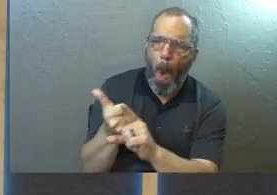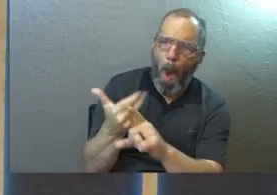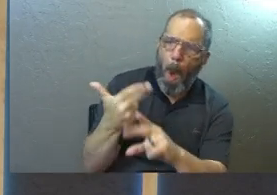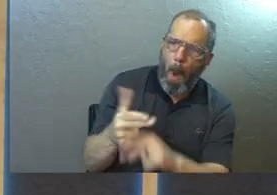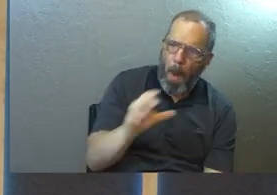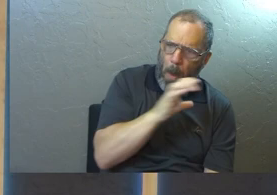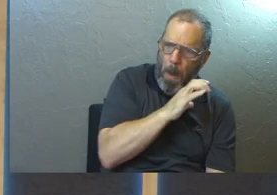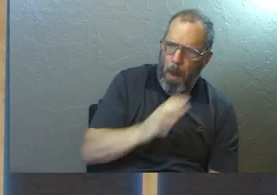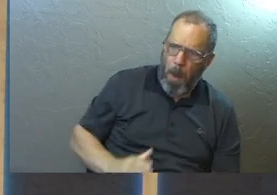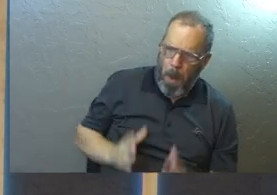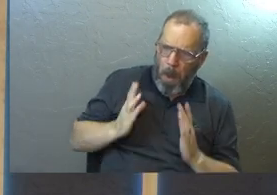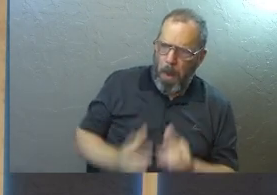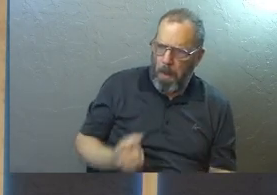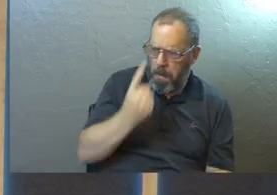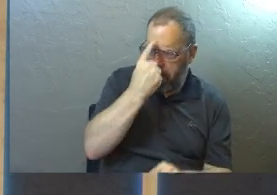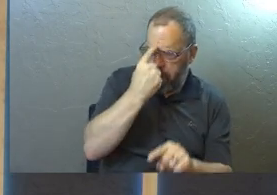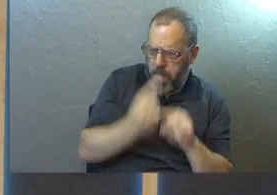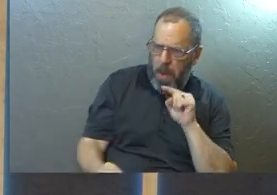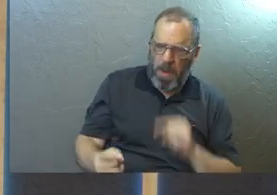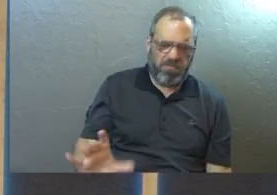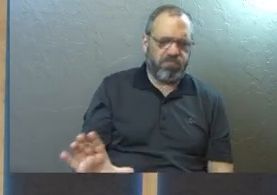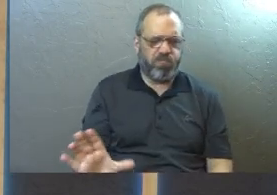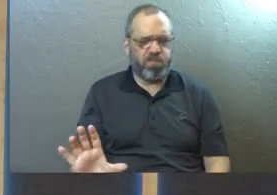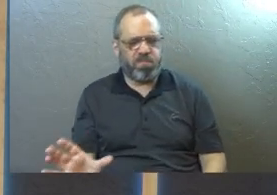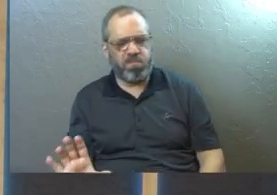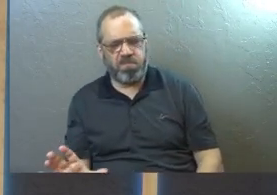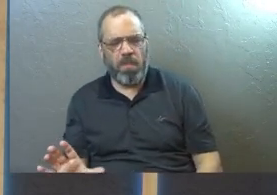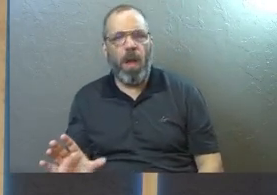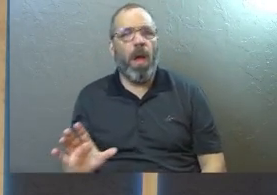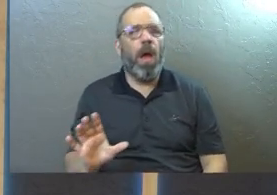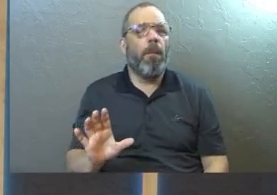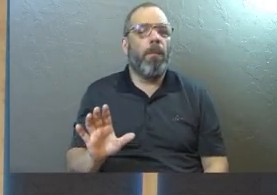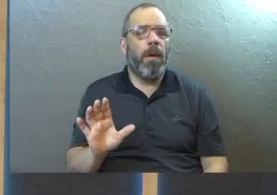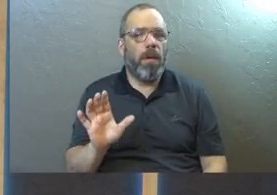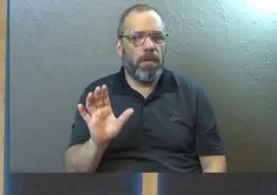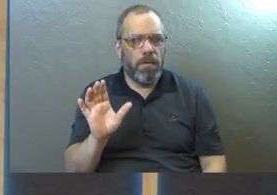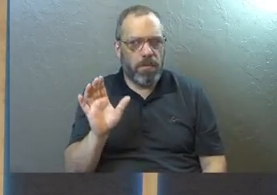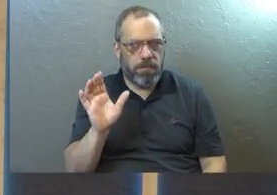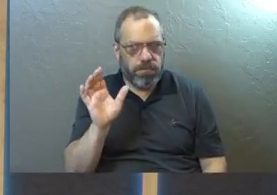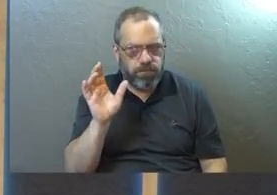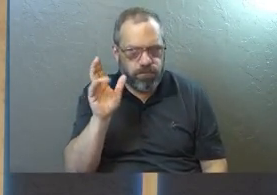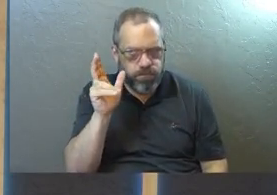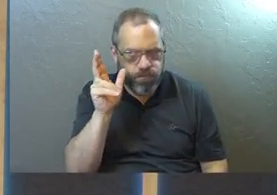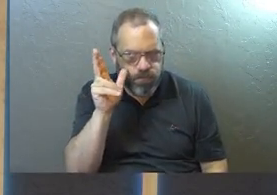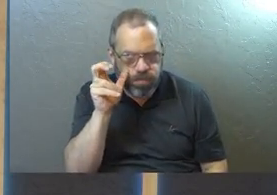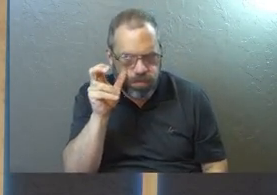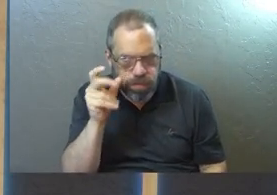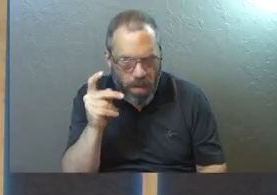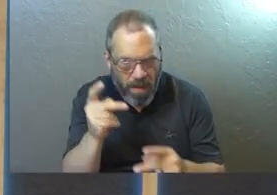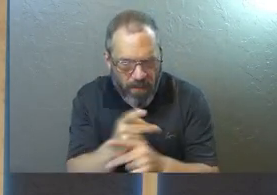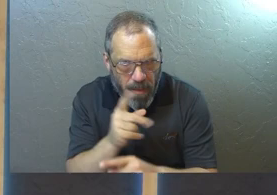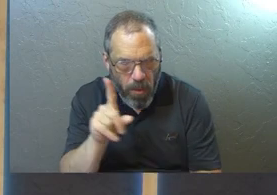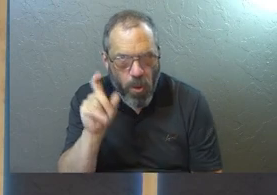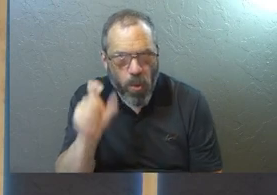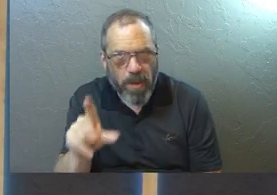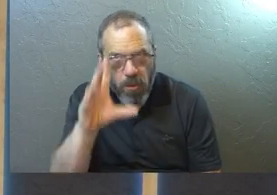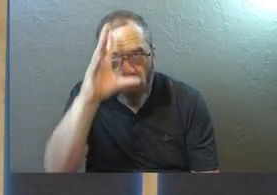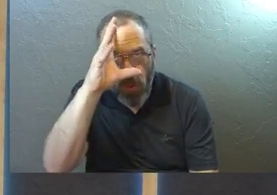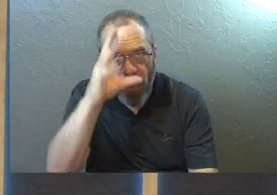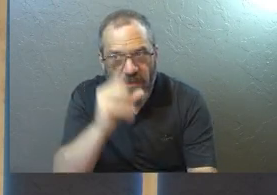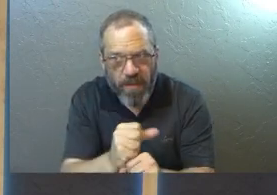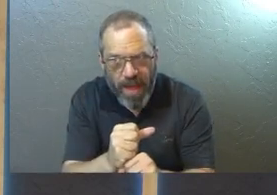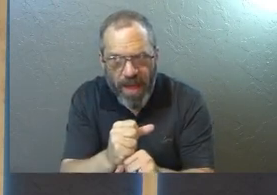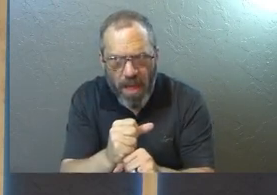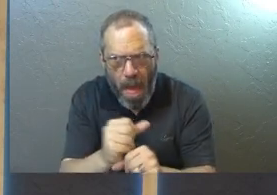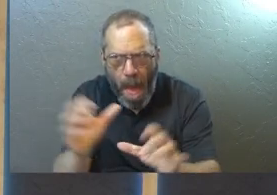Christians that I would not agree with and you would not agree with. But especially when we're just figuring out faith, sometimes we